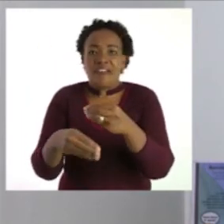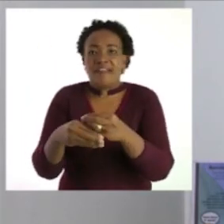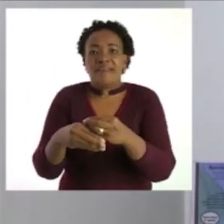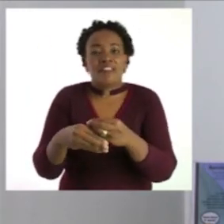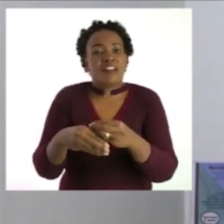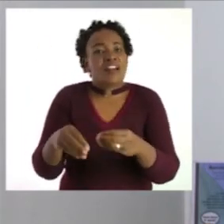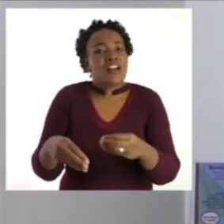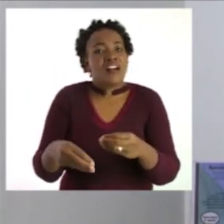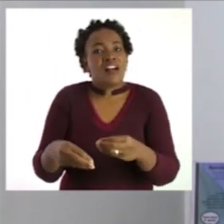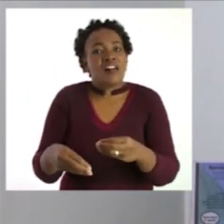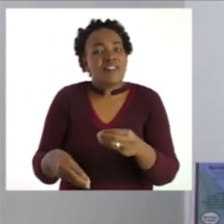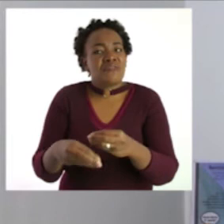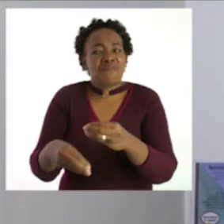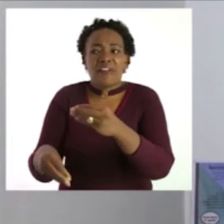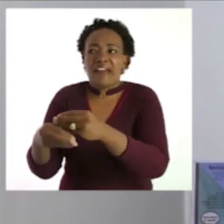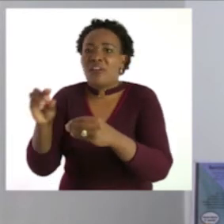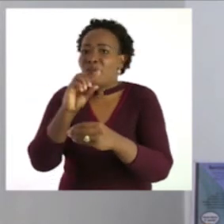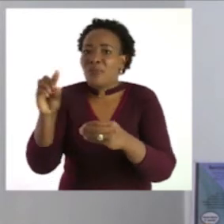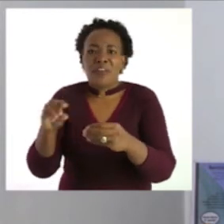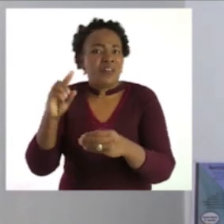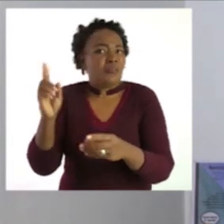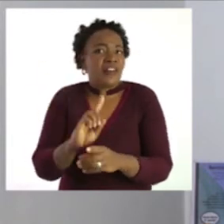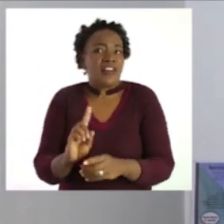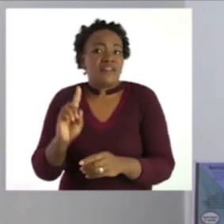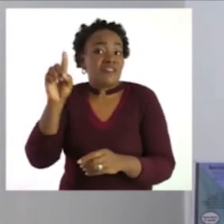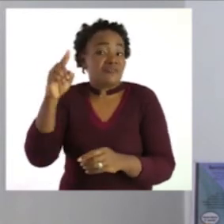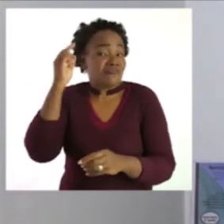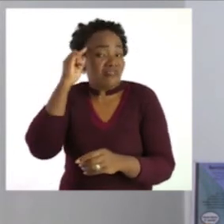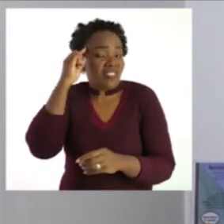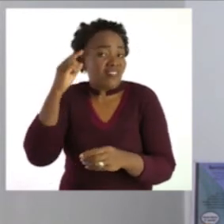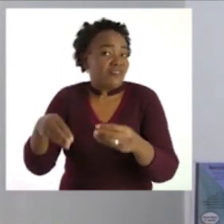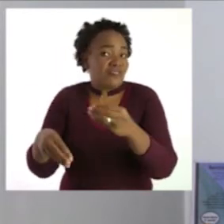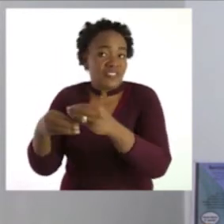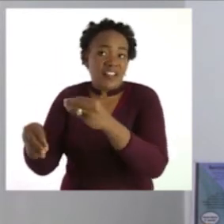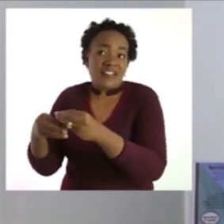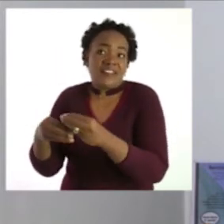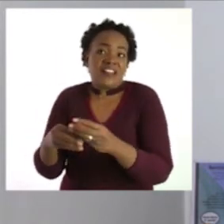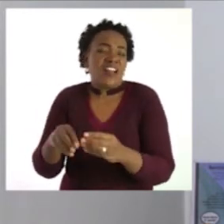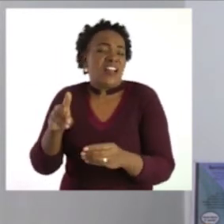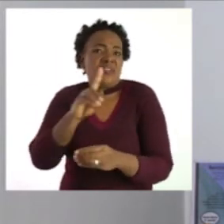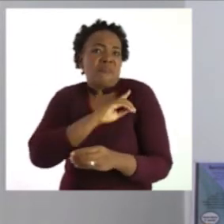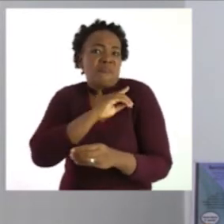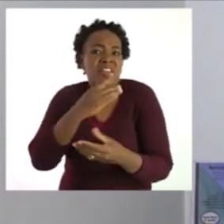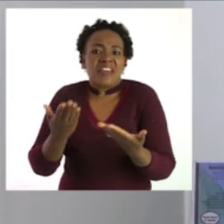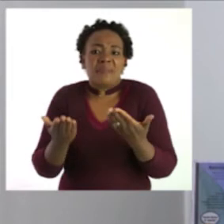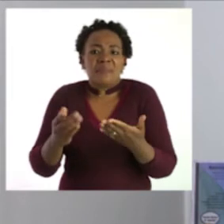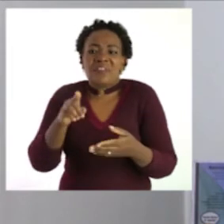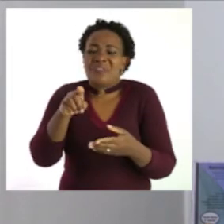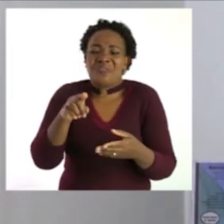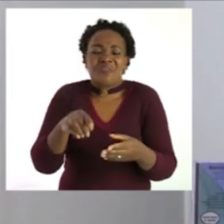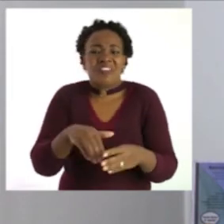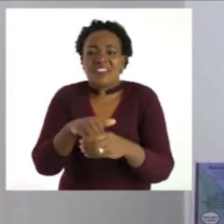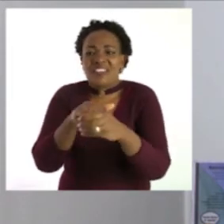of the sentences that you might think of or you can tell us why you are going there maybe